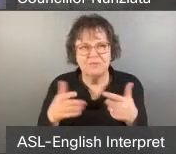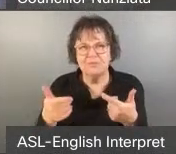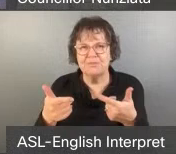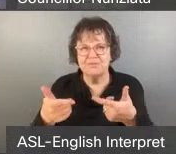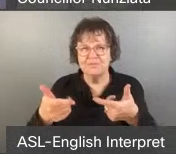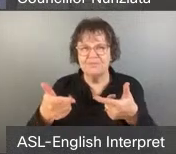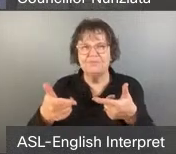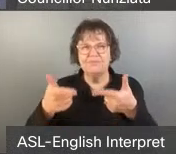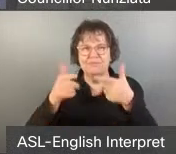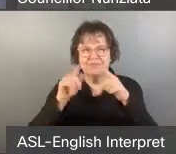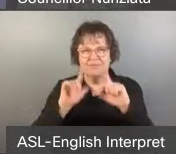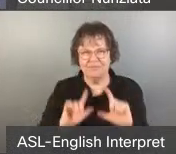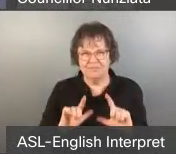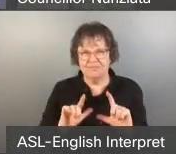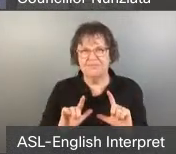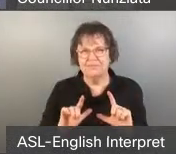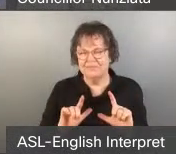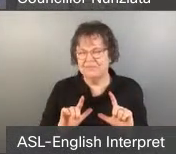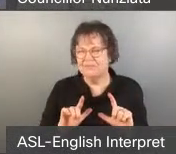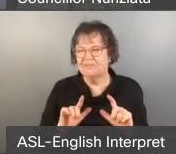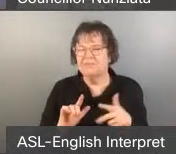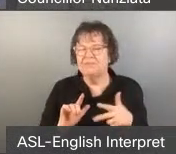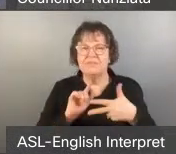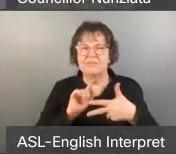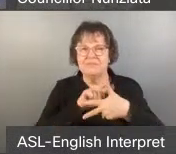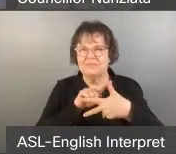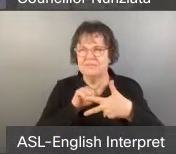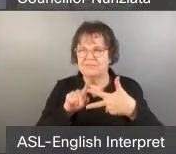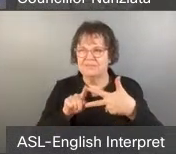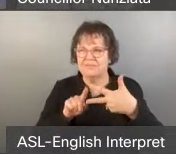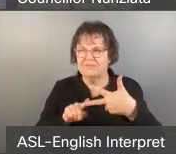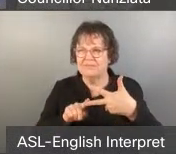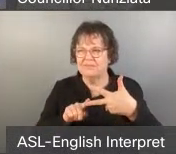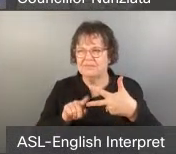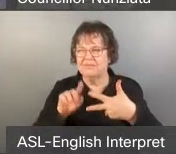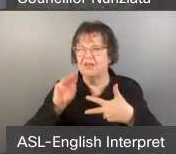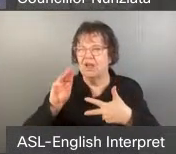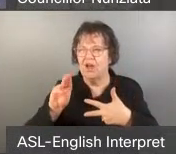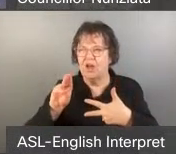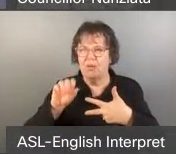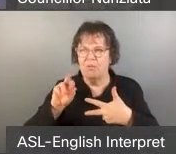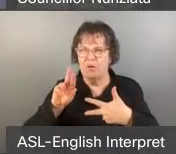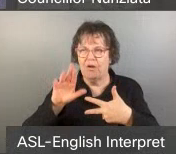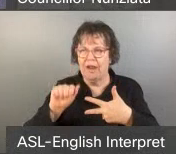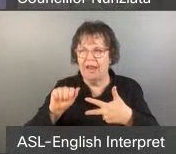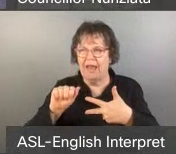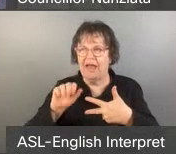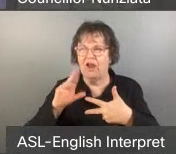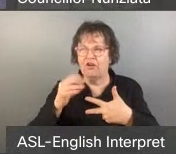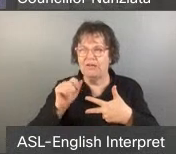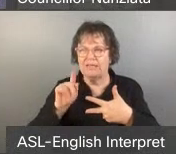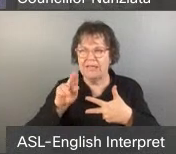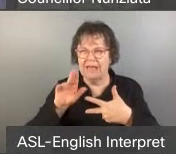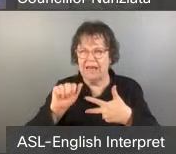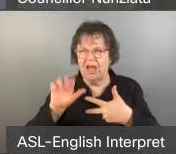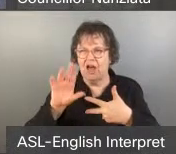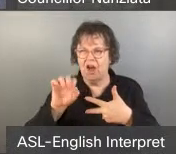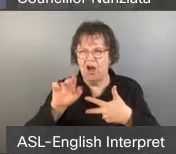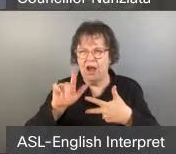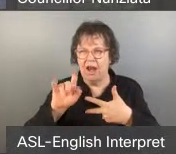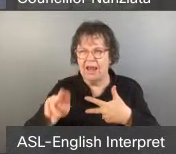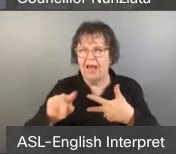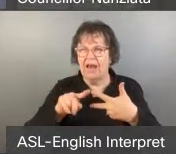Next is, next three actually are Maria Christina Conlon, Vanessa Dewitt, and Nicole